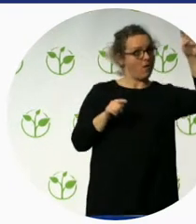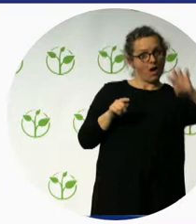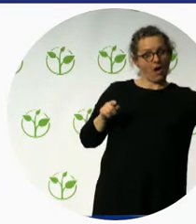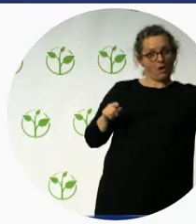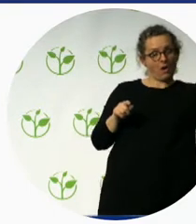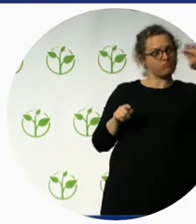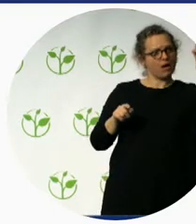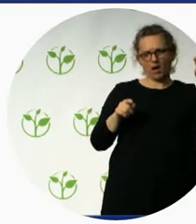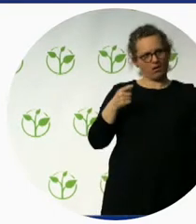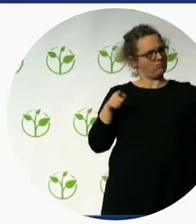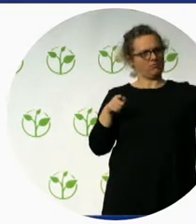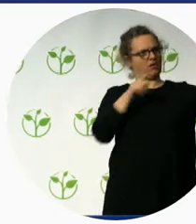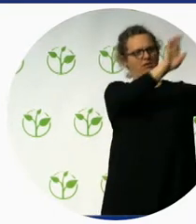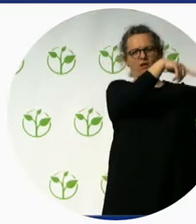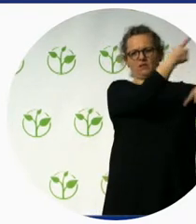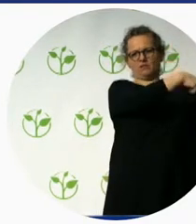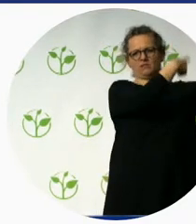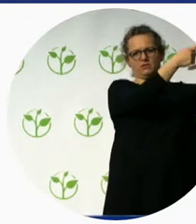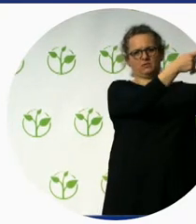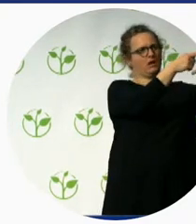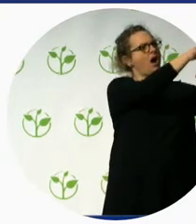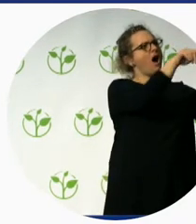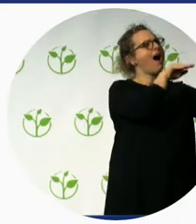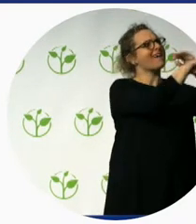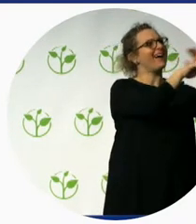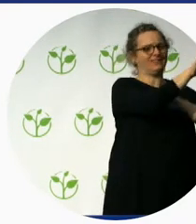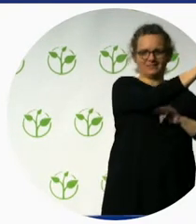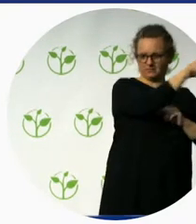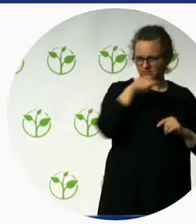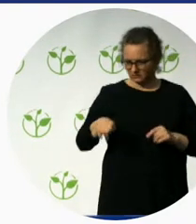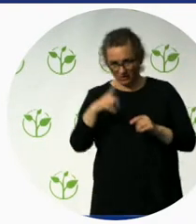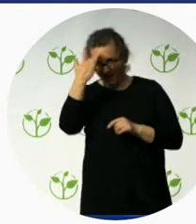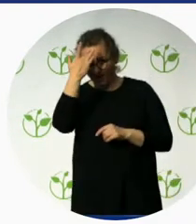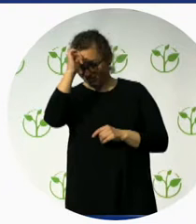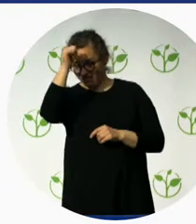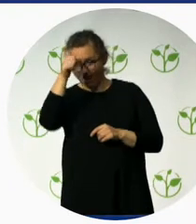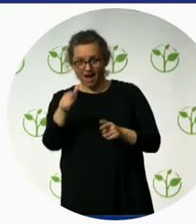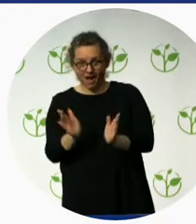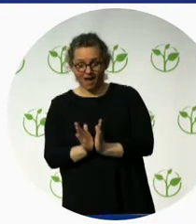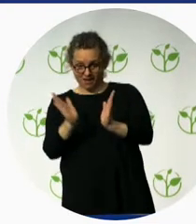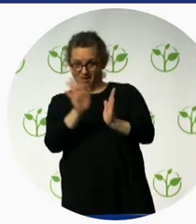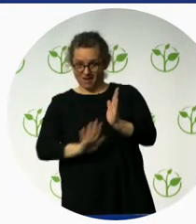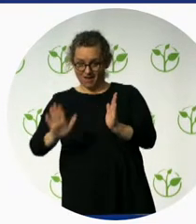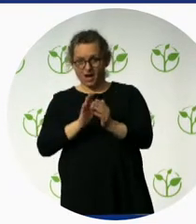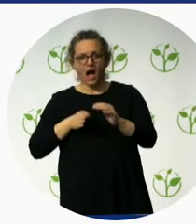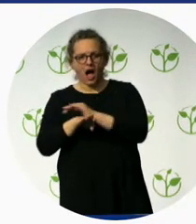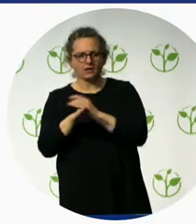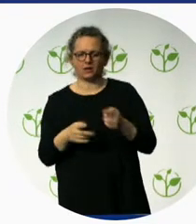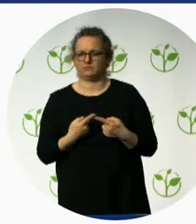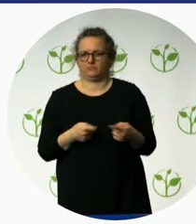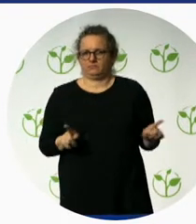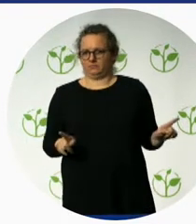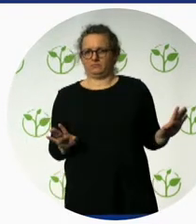accessibility we are still, we still have a long way to go. So, coming to the market potential of accessible tourism, I'll just